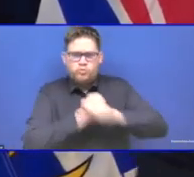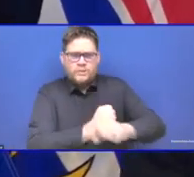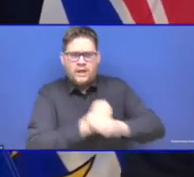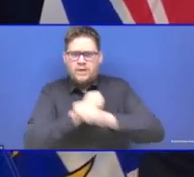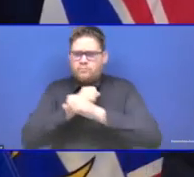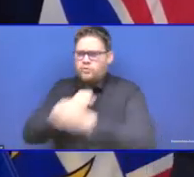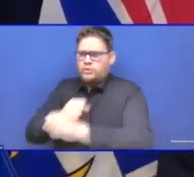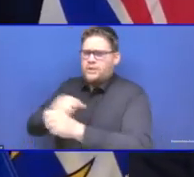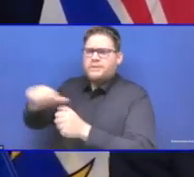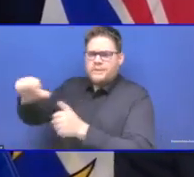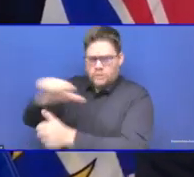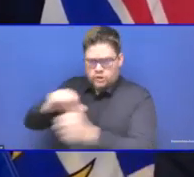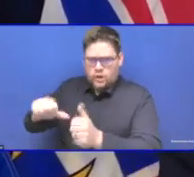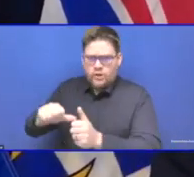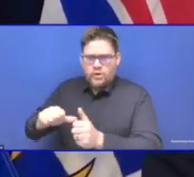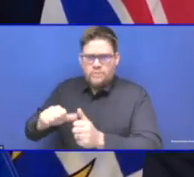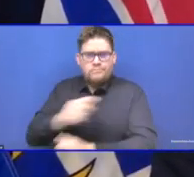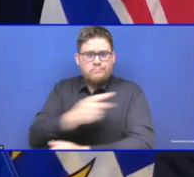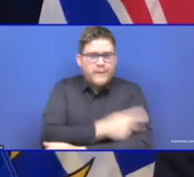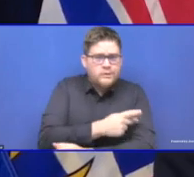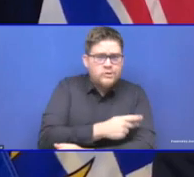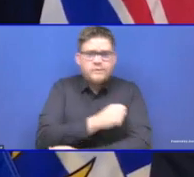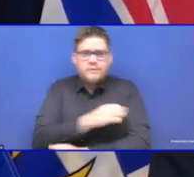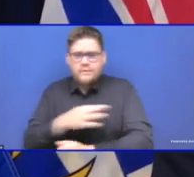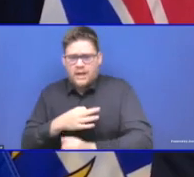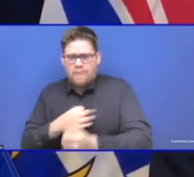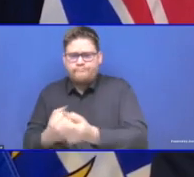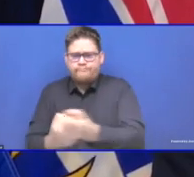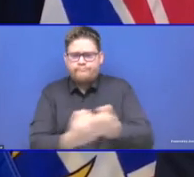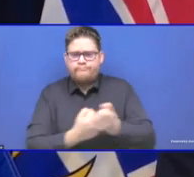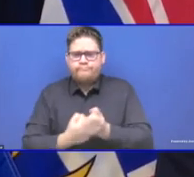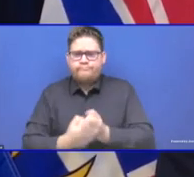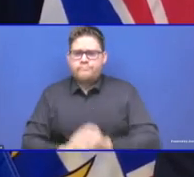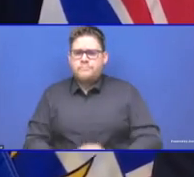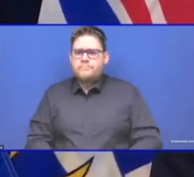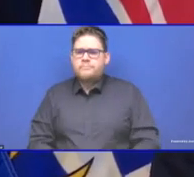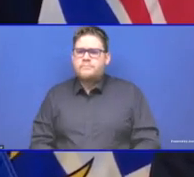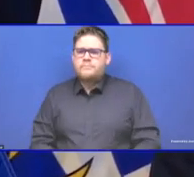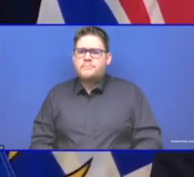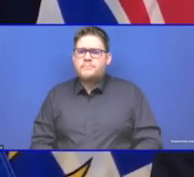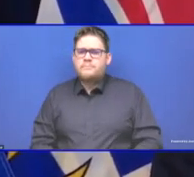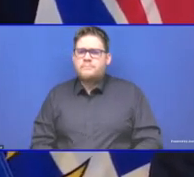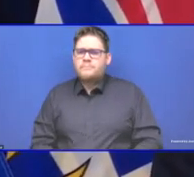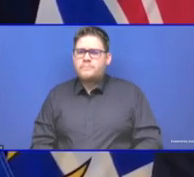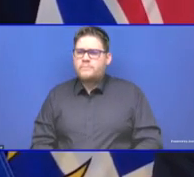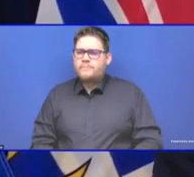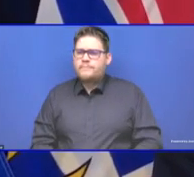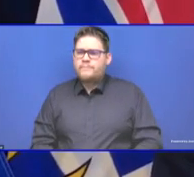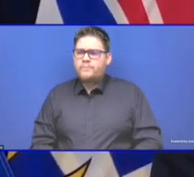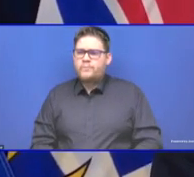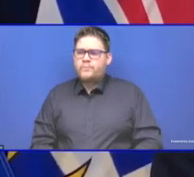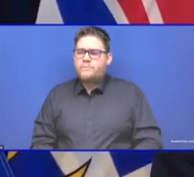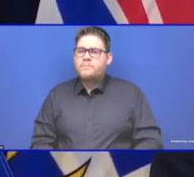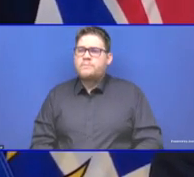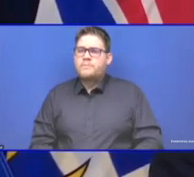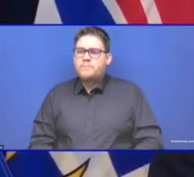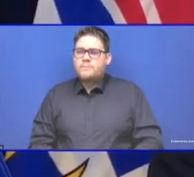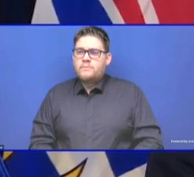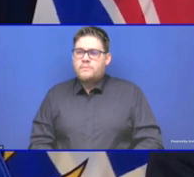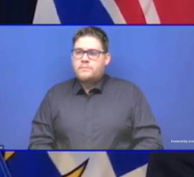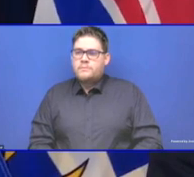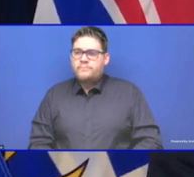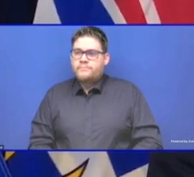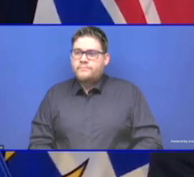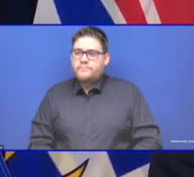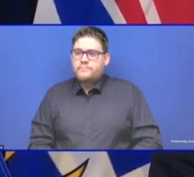I just think it's just plainly the right decision. It doesn't mean it's an easy decision, but it's plainly the right decision. You've seen since the